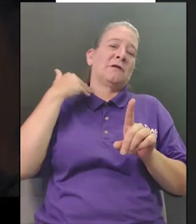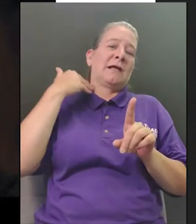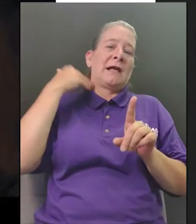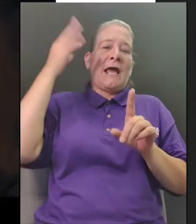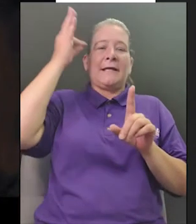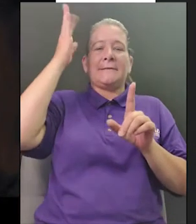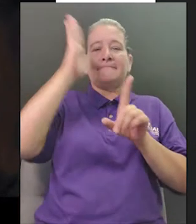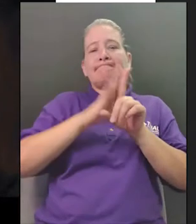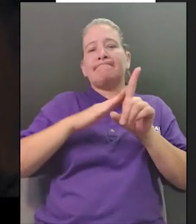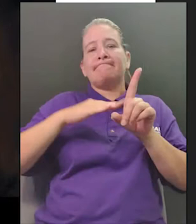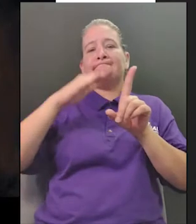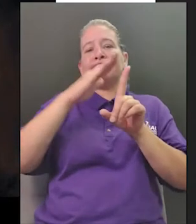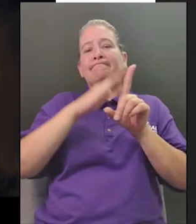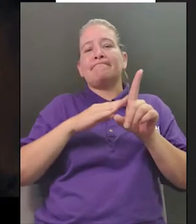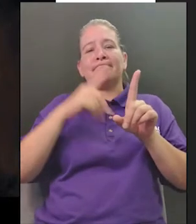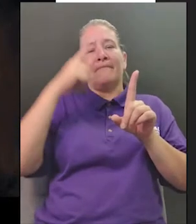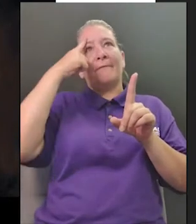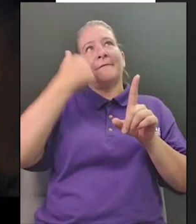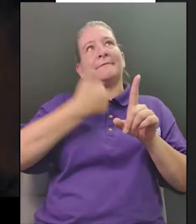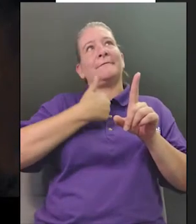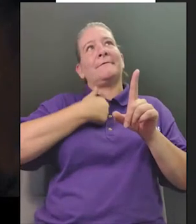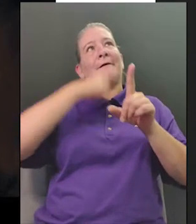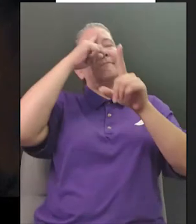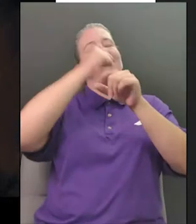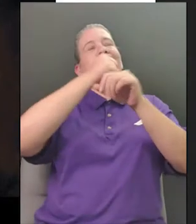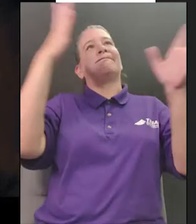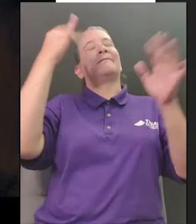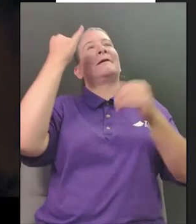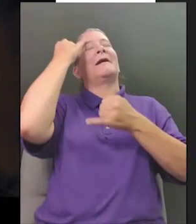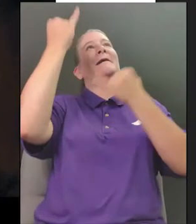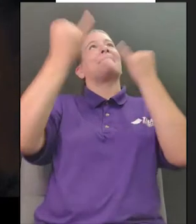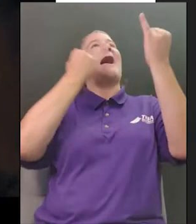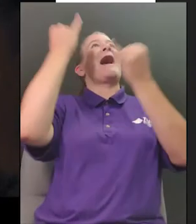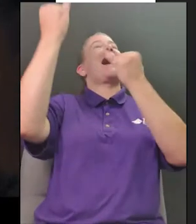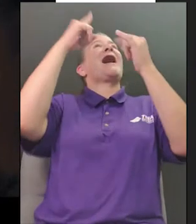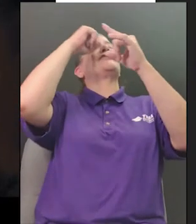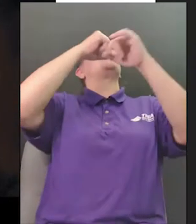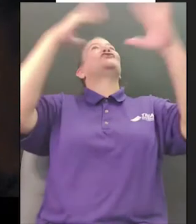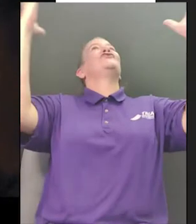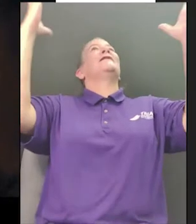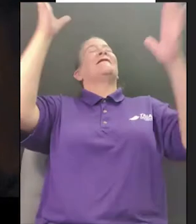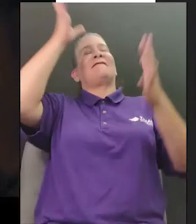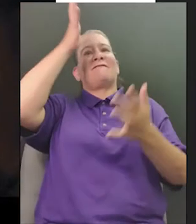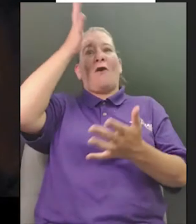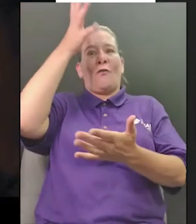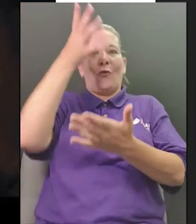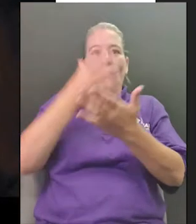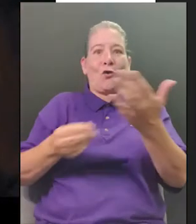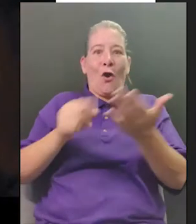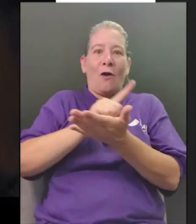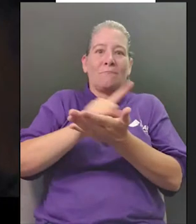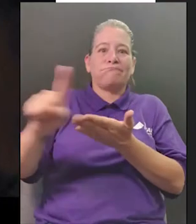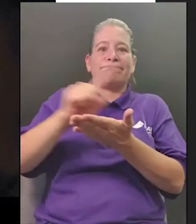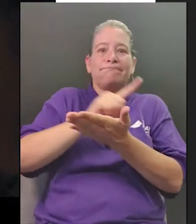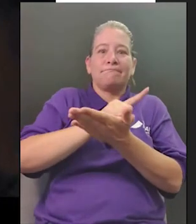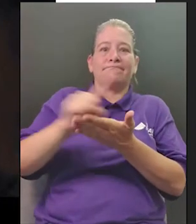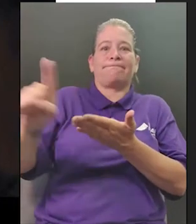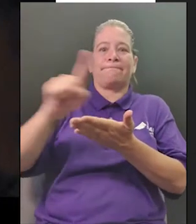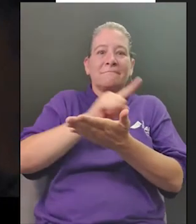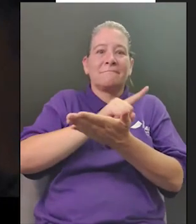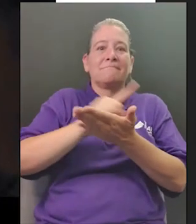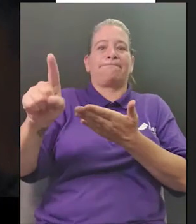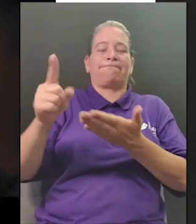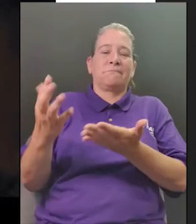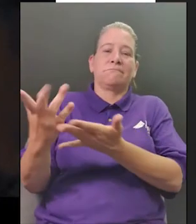low dark clouds were gathering she stroked star's neck and mane imagine she said father